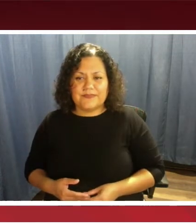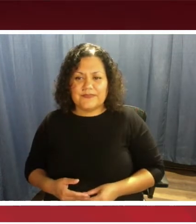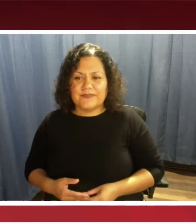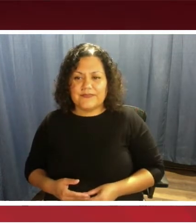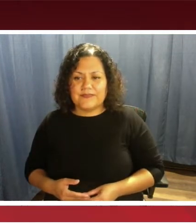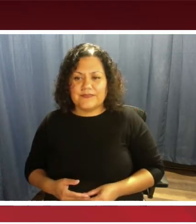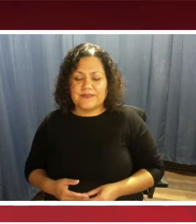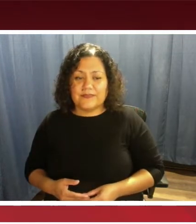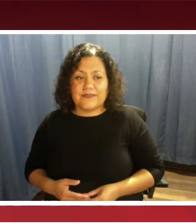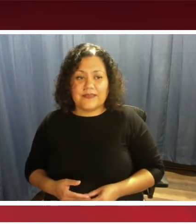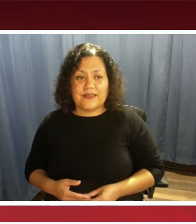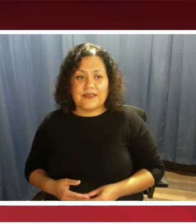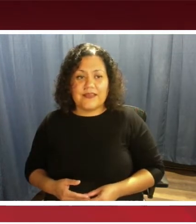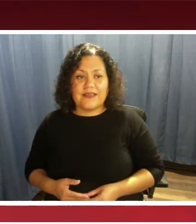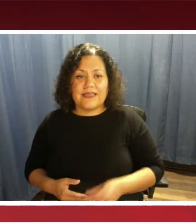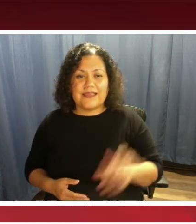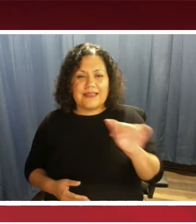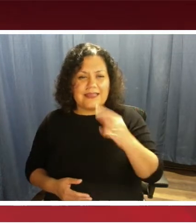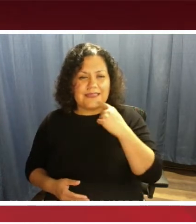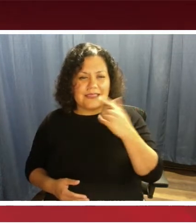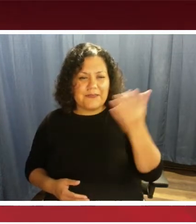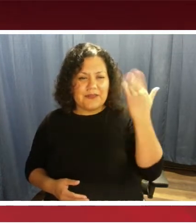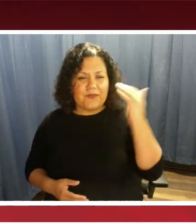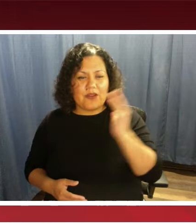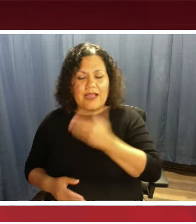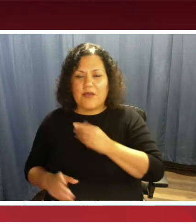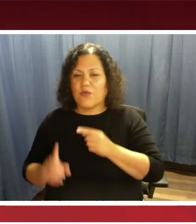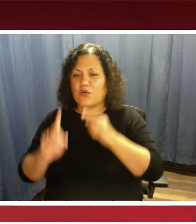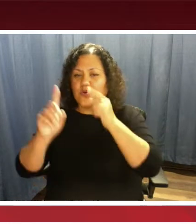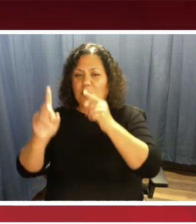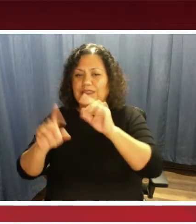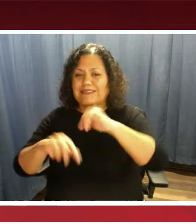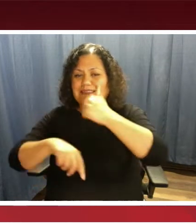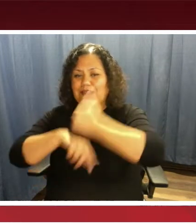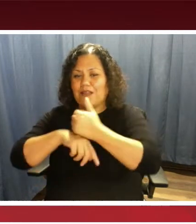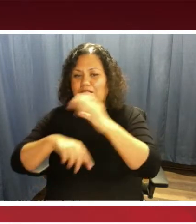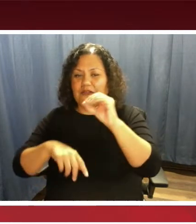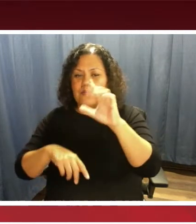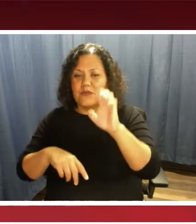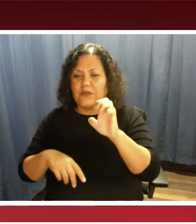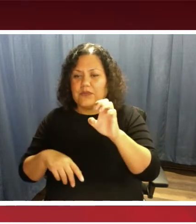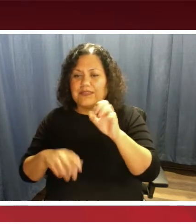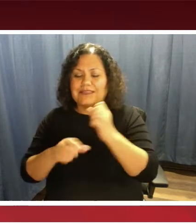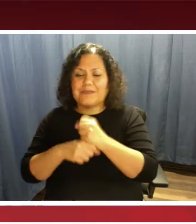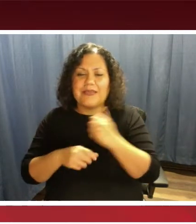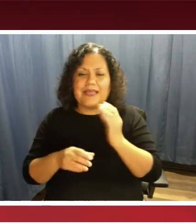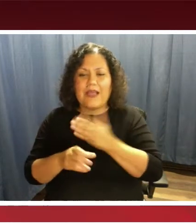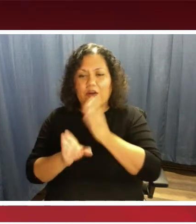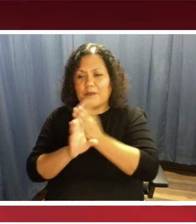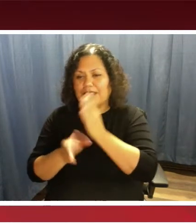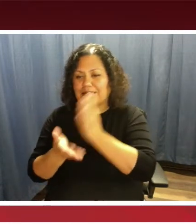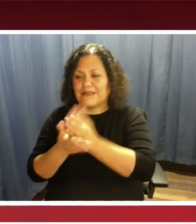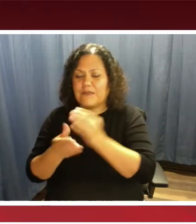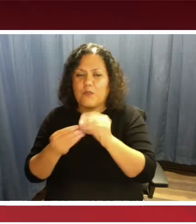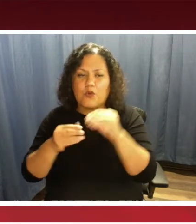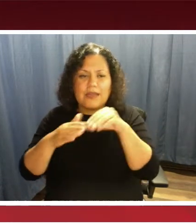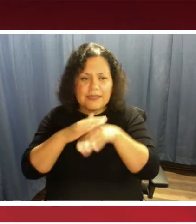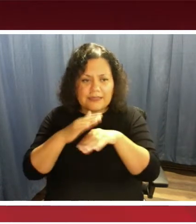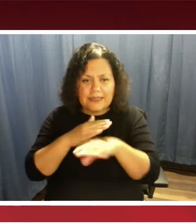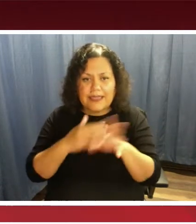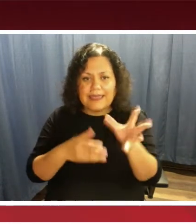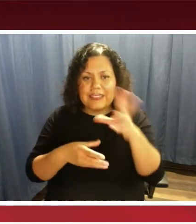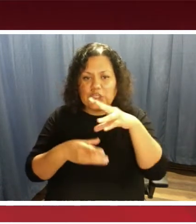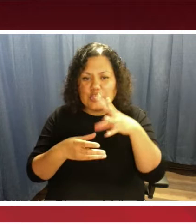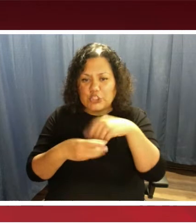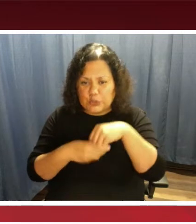So as I mentioned before, our goal in installing the codes is really to make our bus stops more accessible. And more inclusive. So